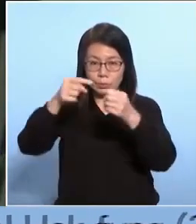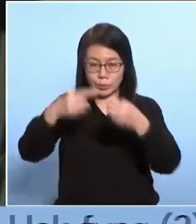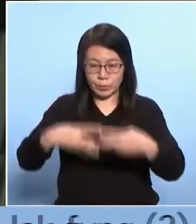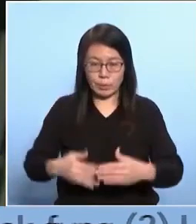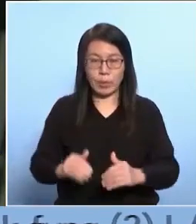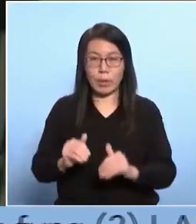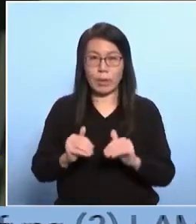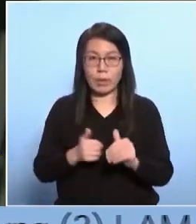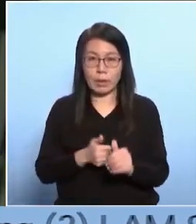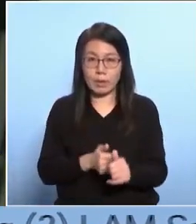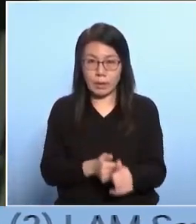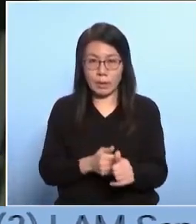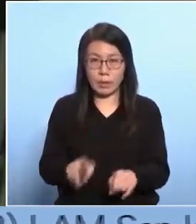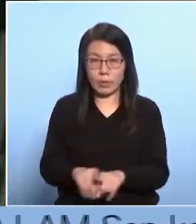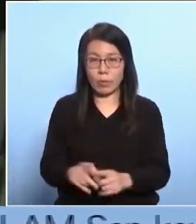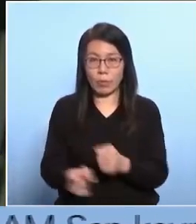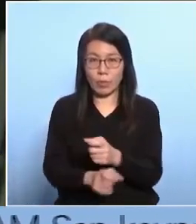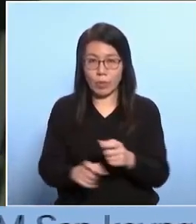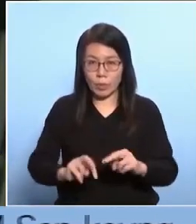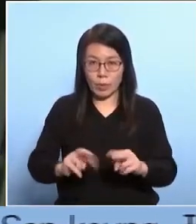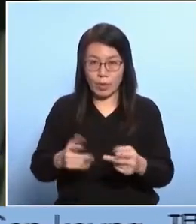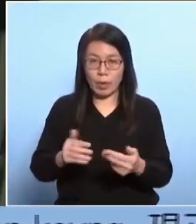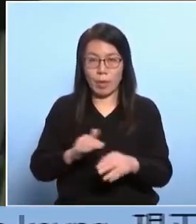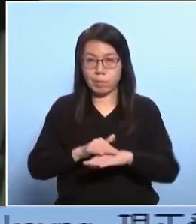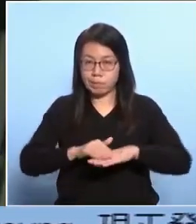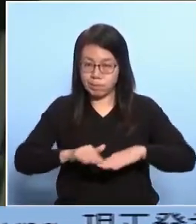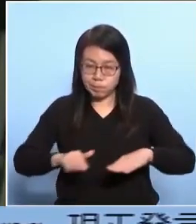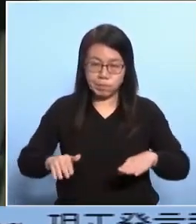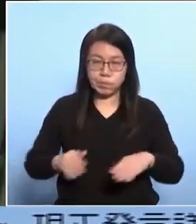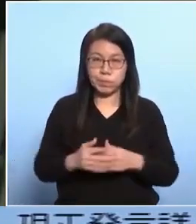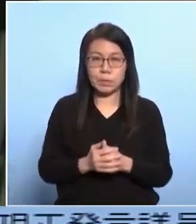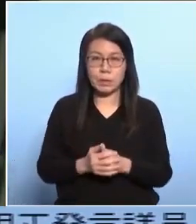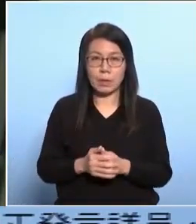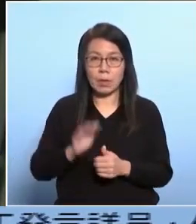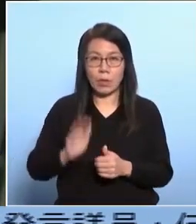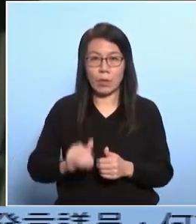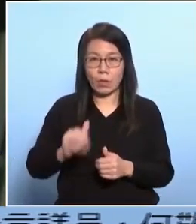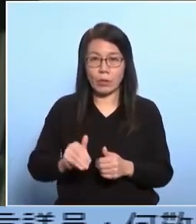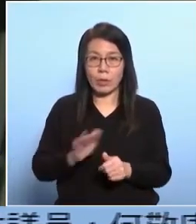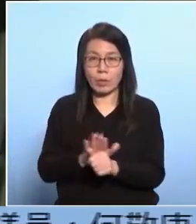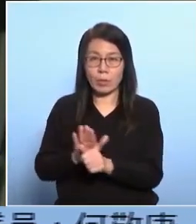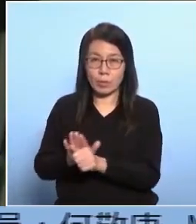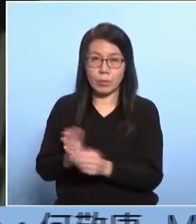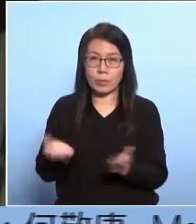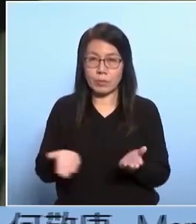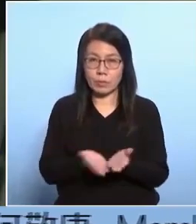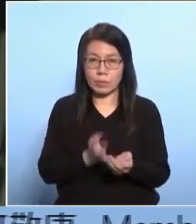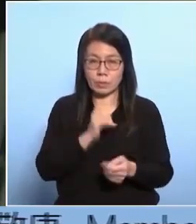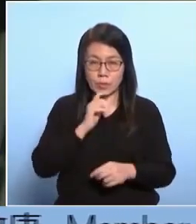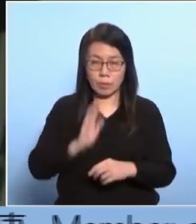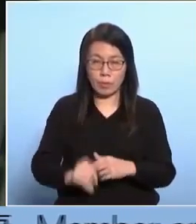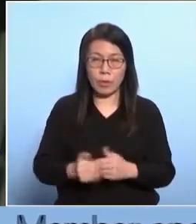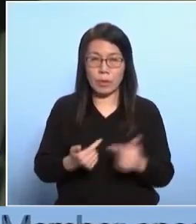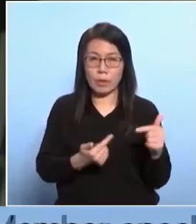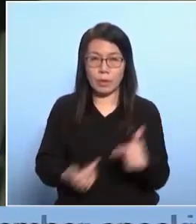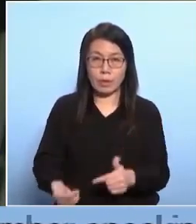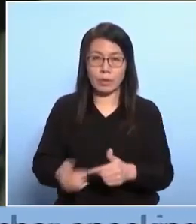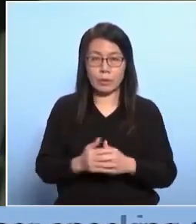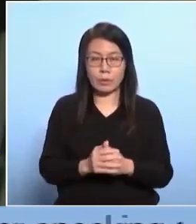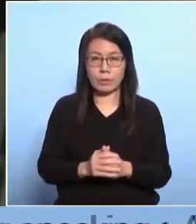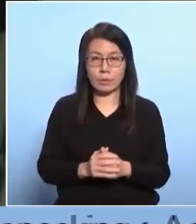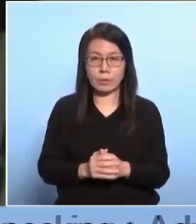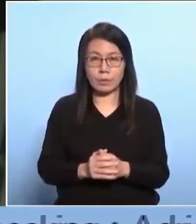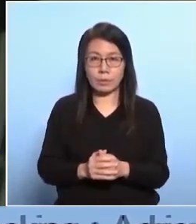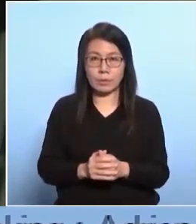prosperity and stability of both regions while promoting economic growth and enhancing the well-being of the citizens.